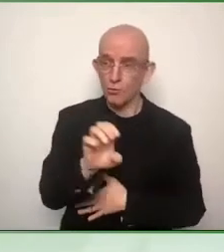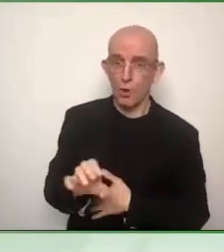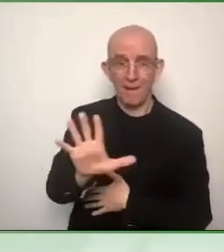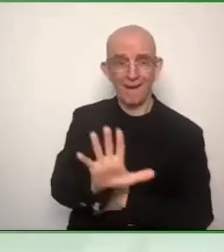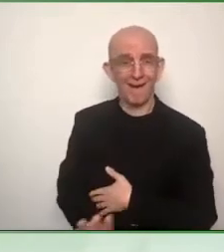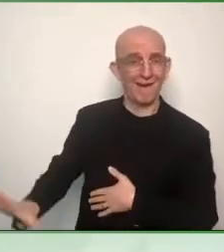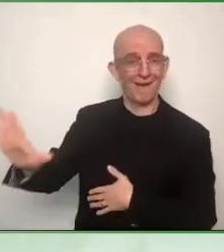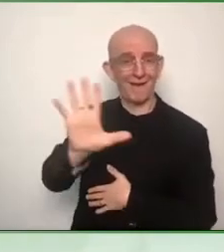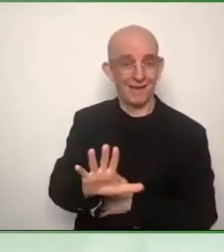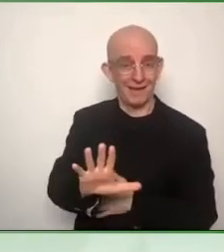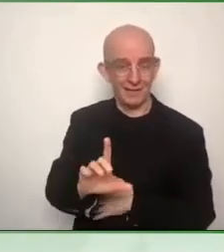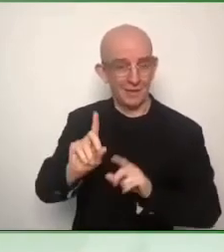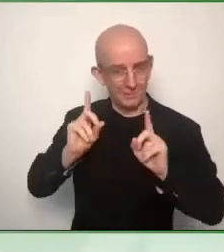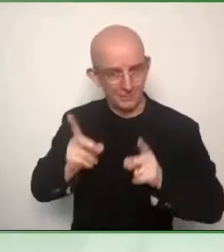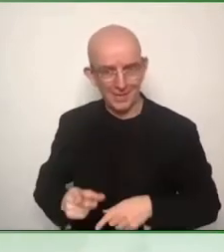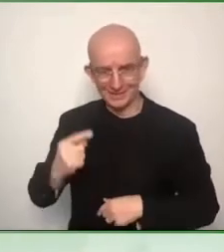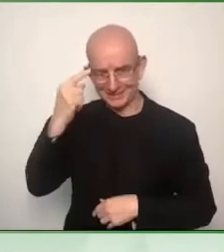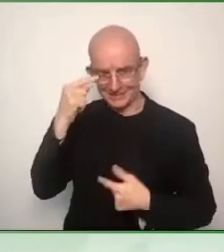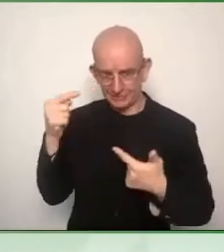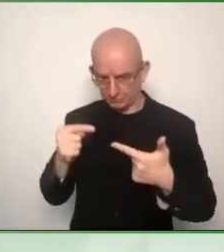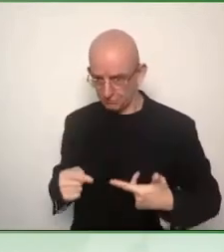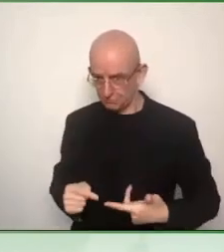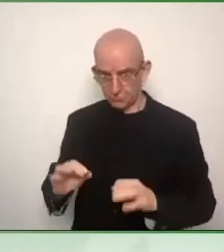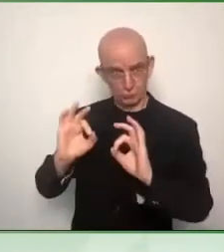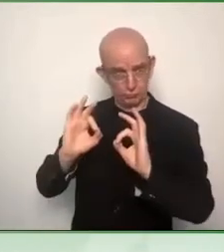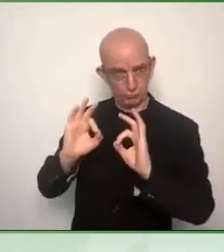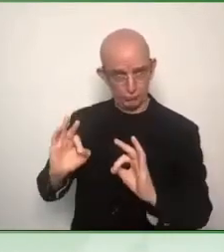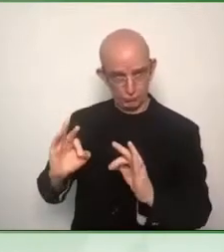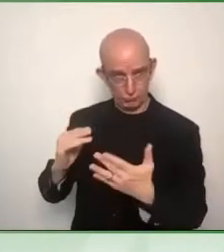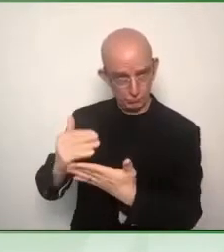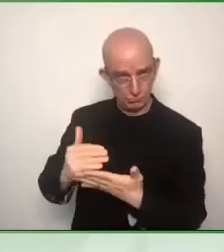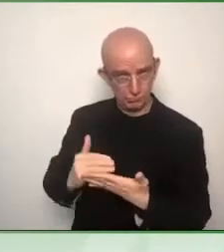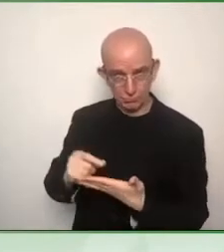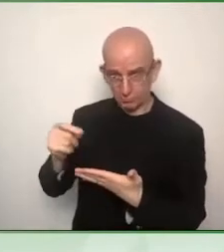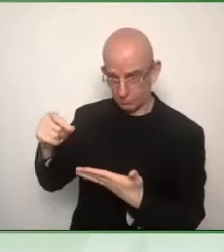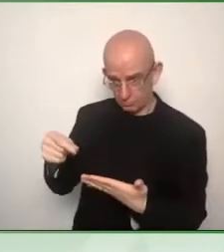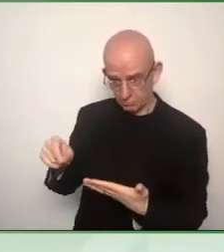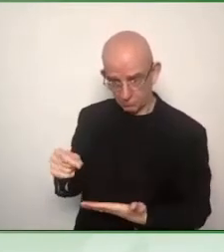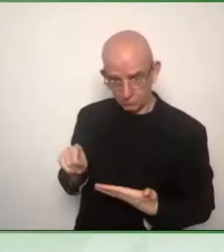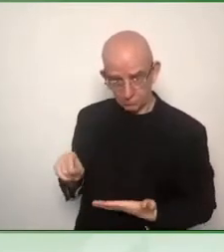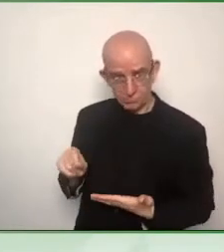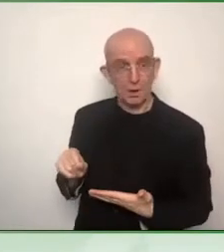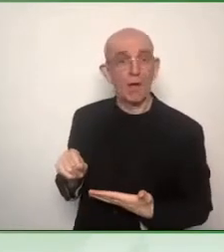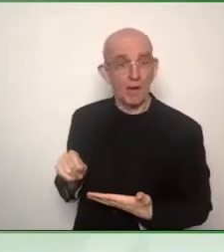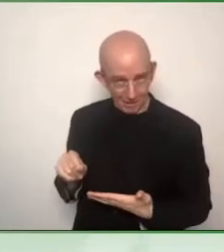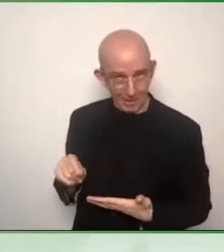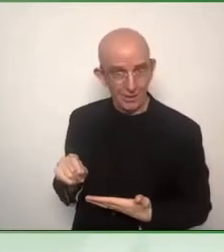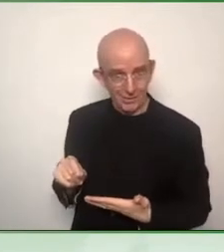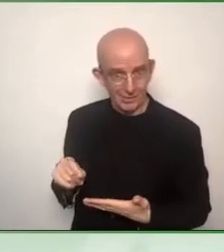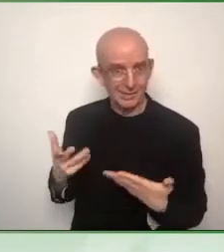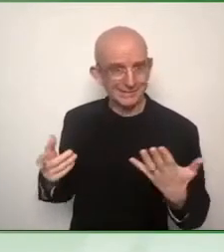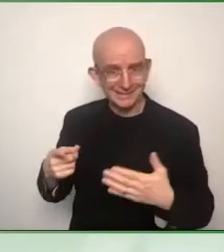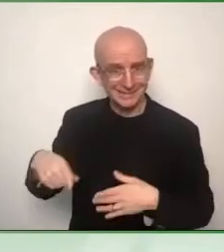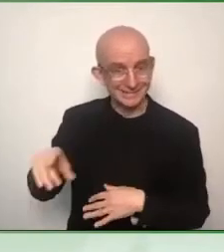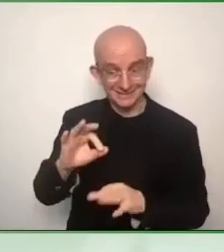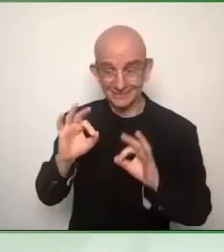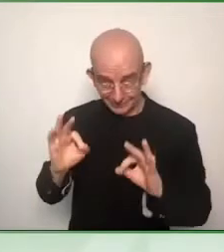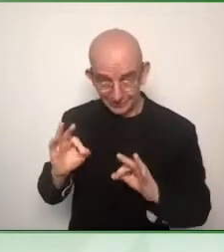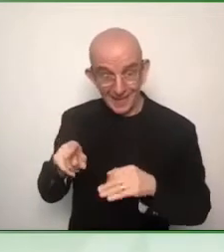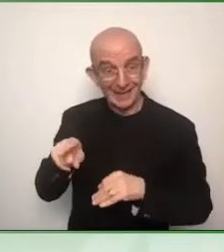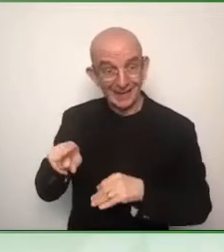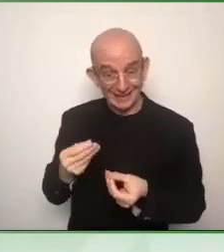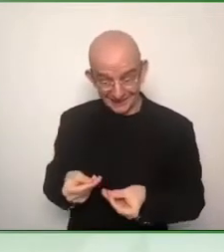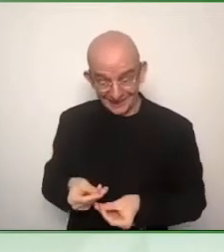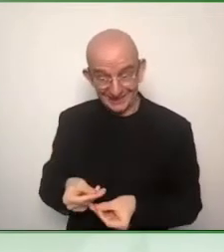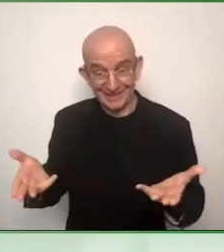2025, will be set in the market when they are accessible. The second